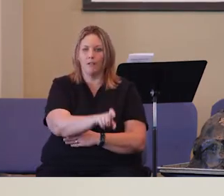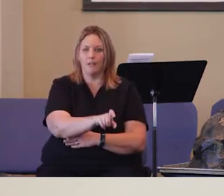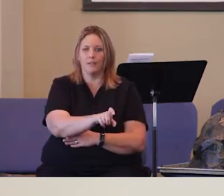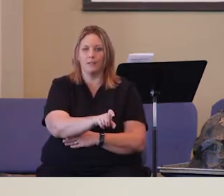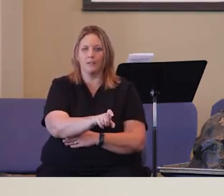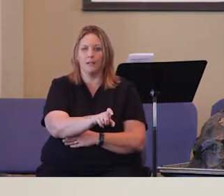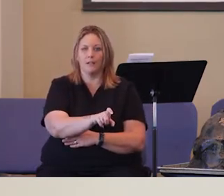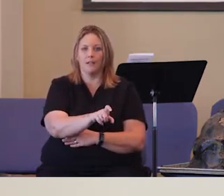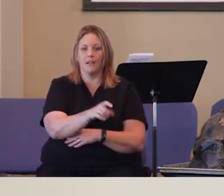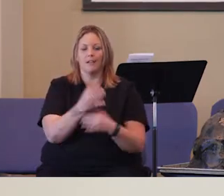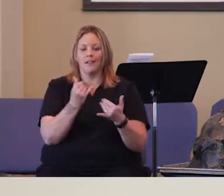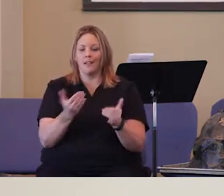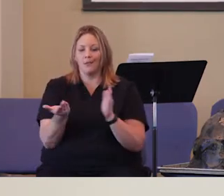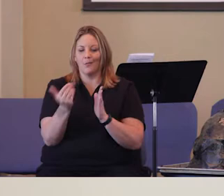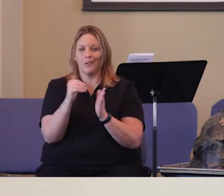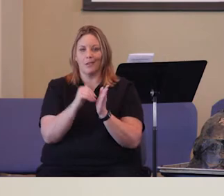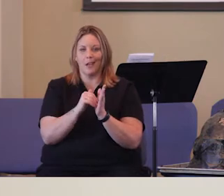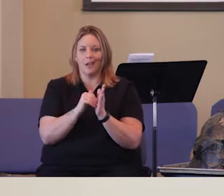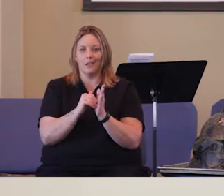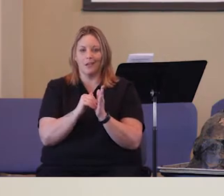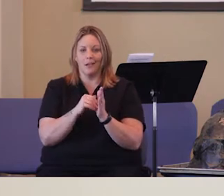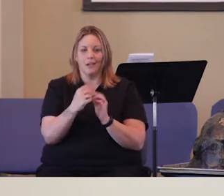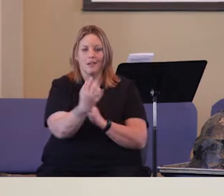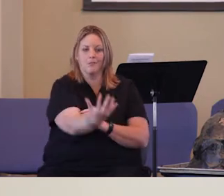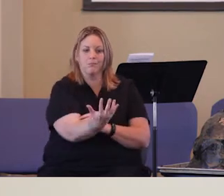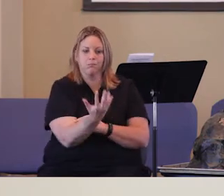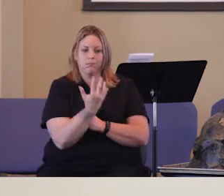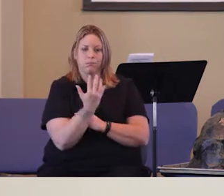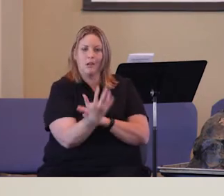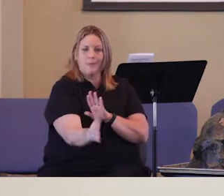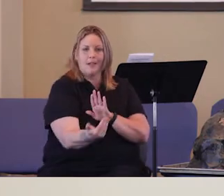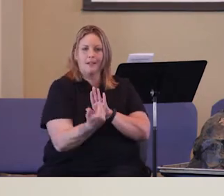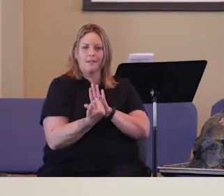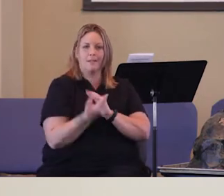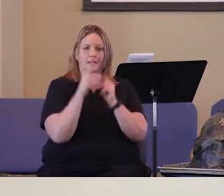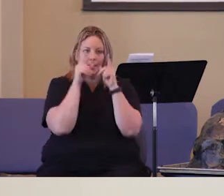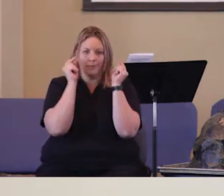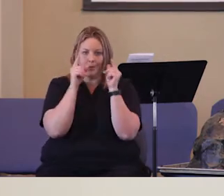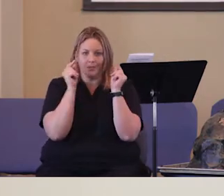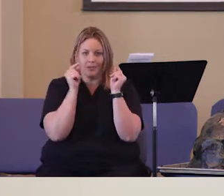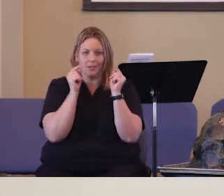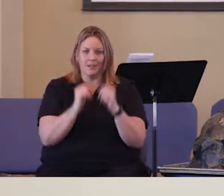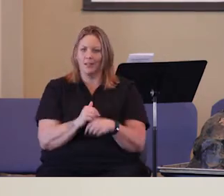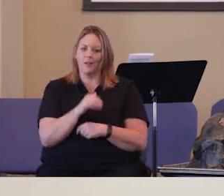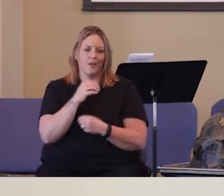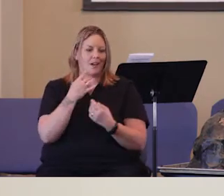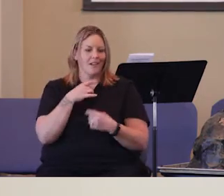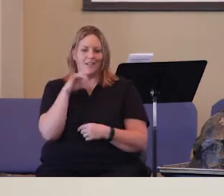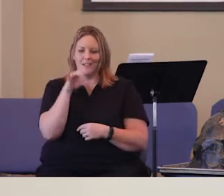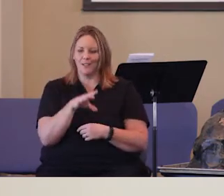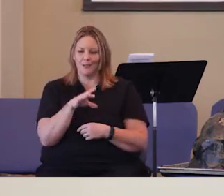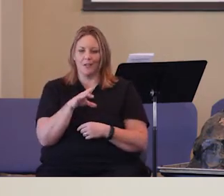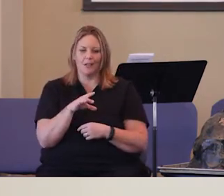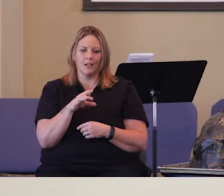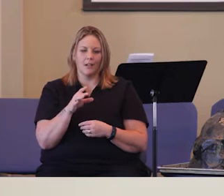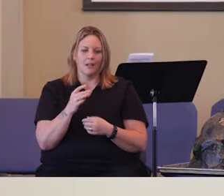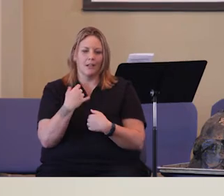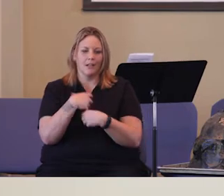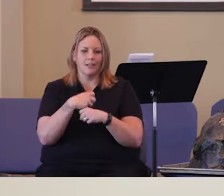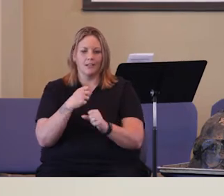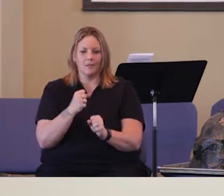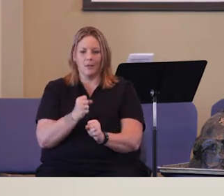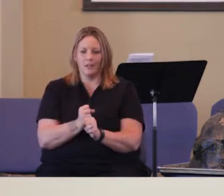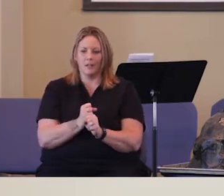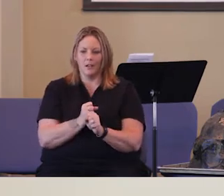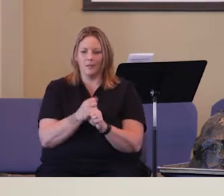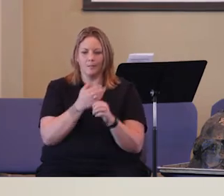yet again, they're coming against Moses. Now, I don't typically like to make parallels between Israel and